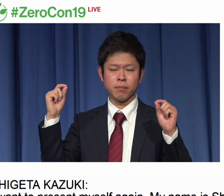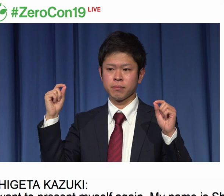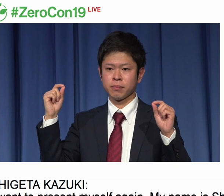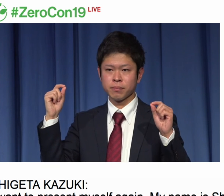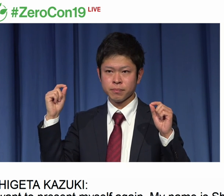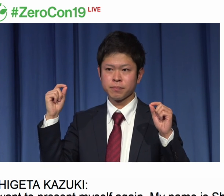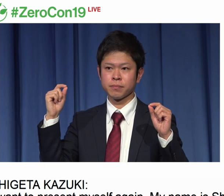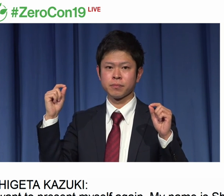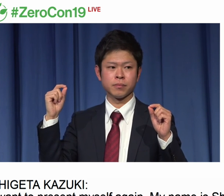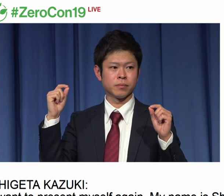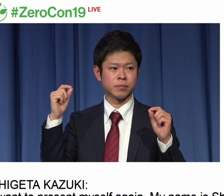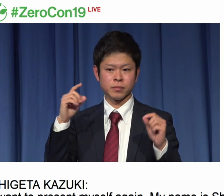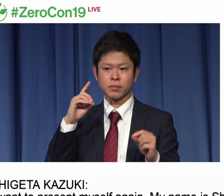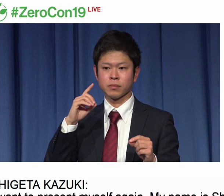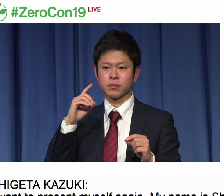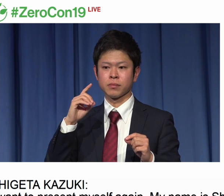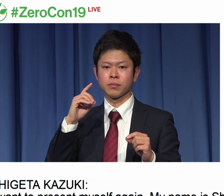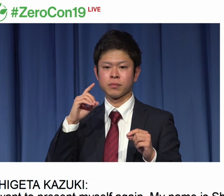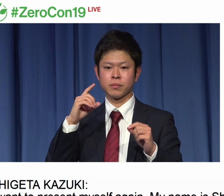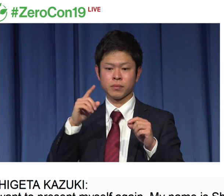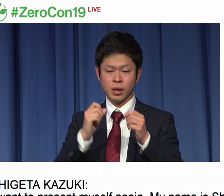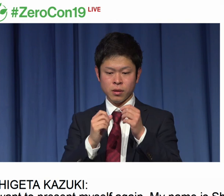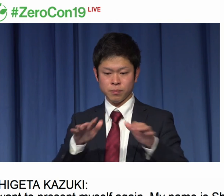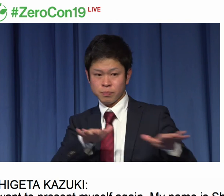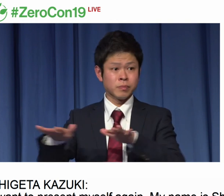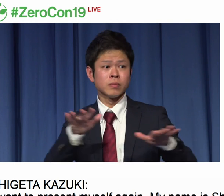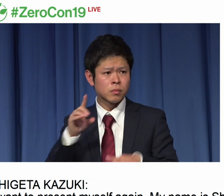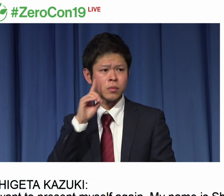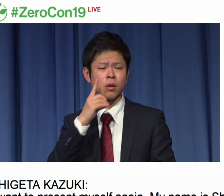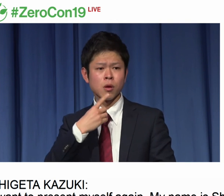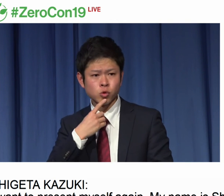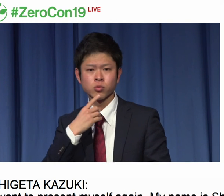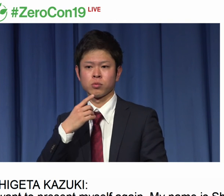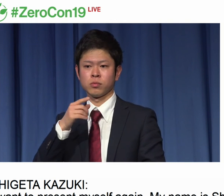1995, there was a big earthquake in Japan.